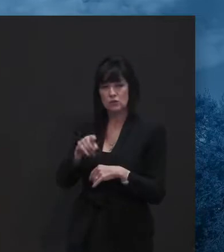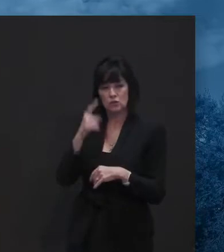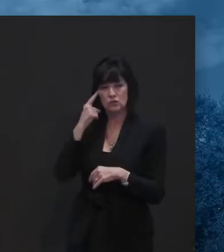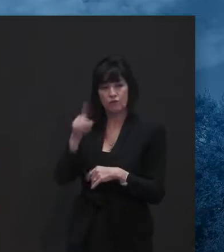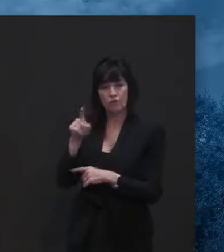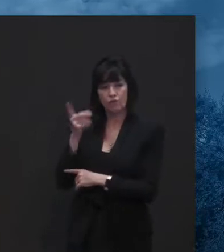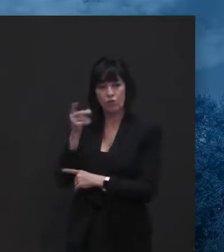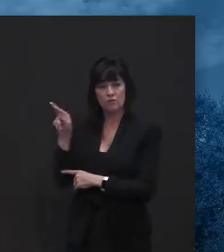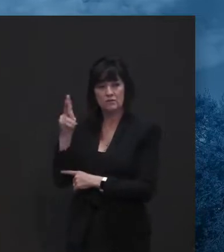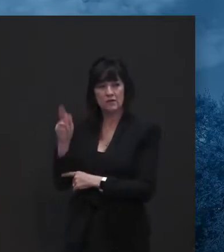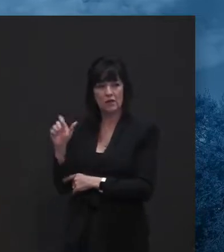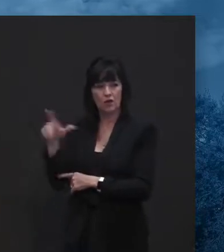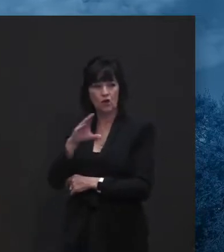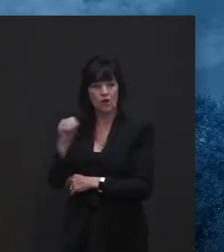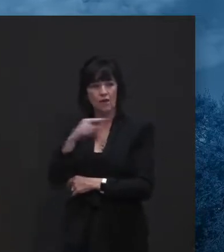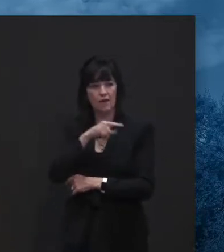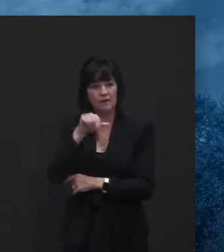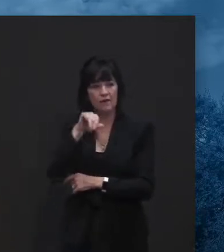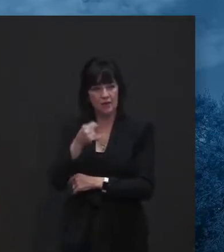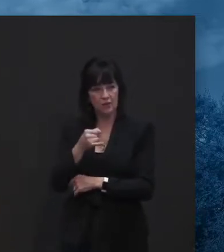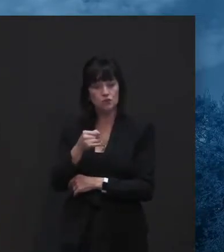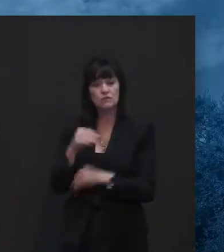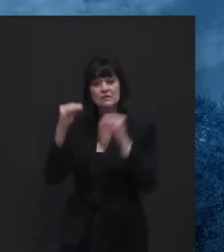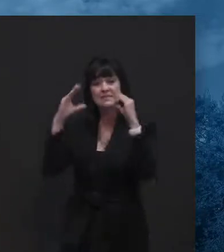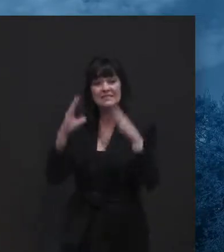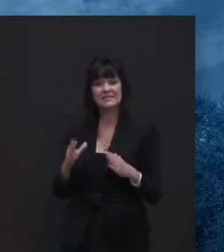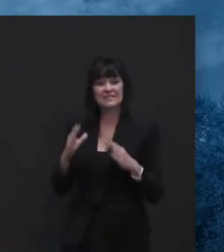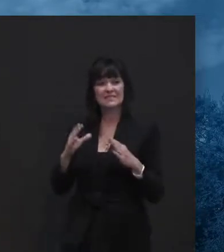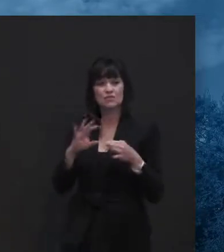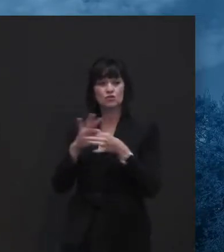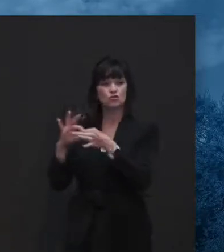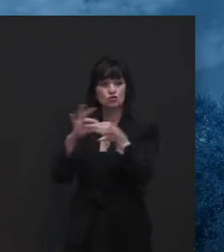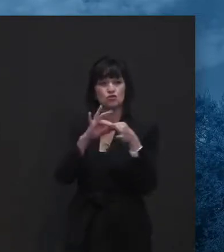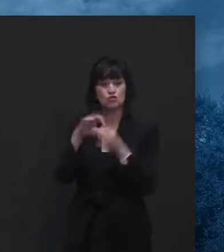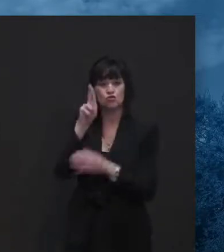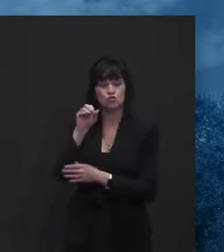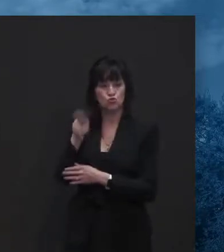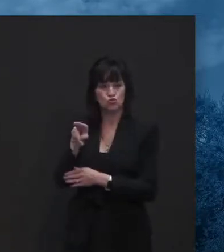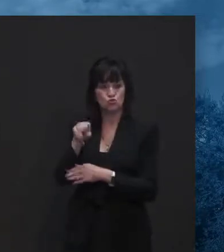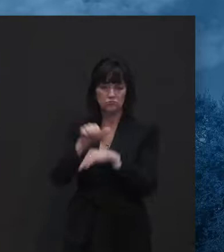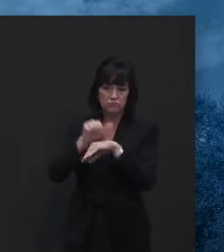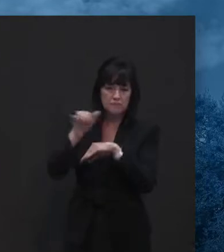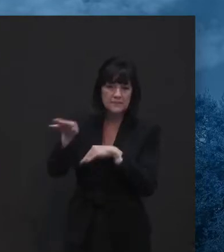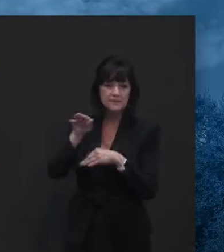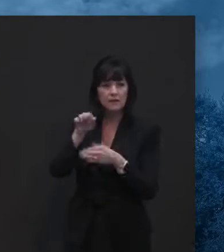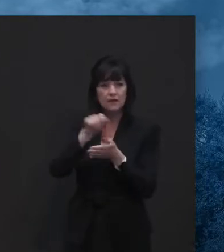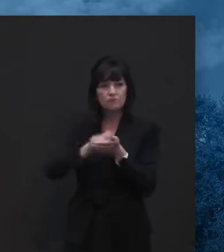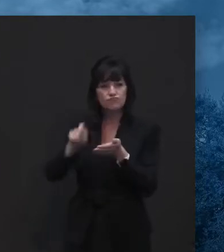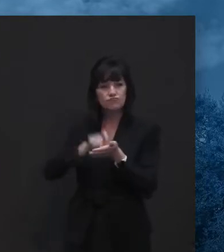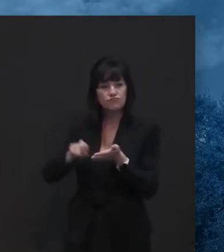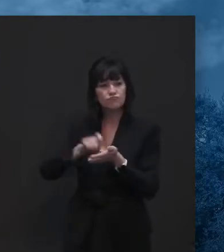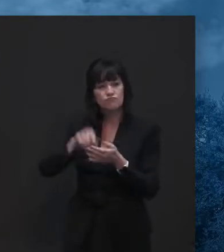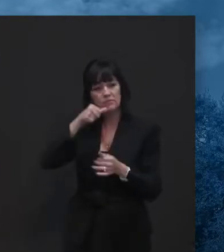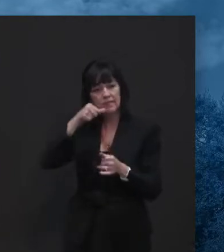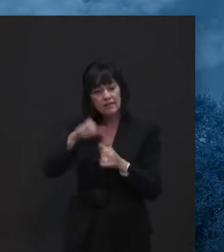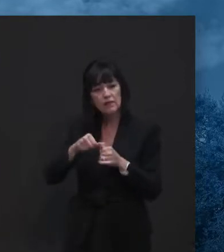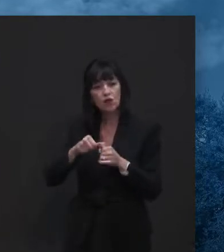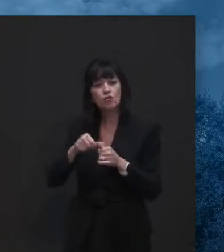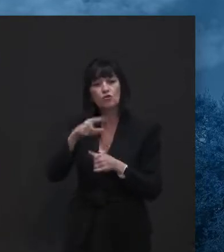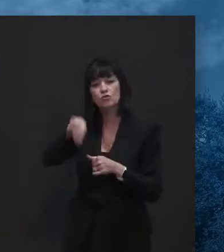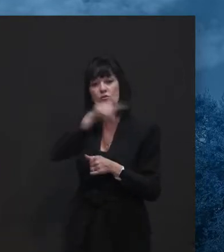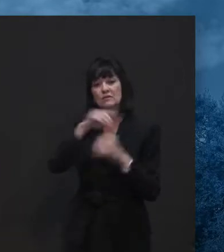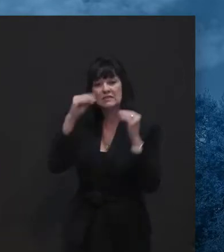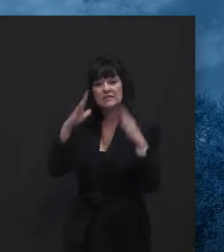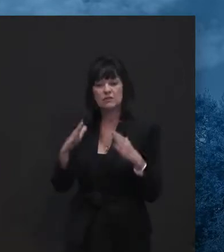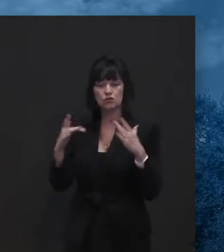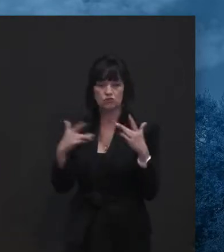the teachers union recently, uh, reached out to the governor's office writing a letter talking about concerns they've had from teachers. One